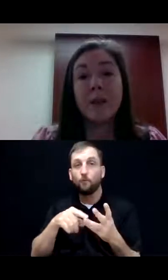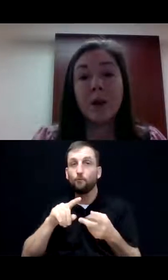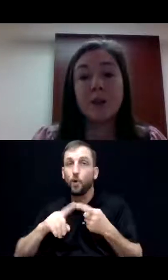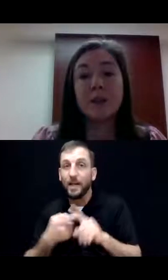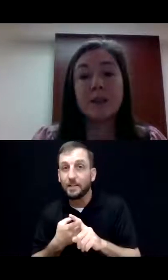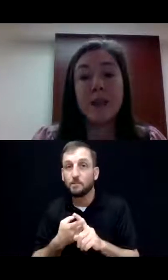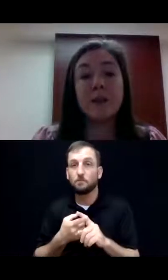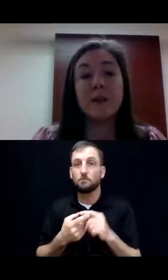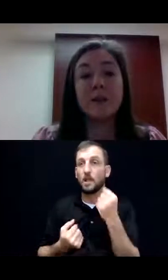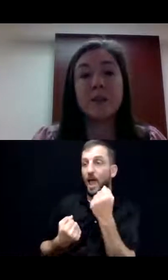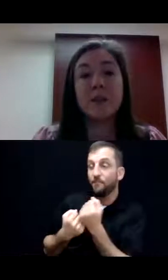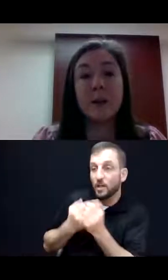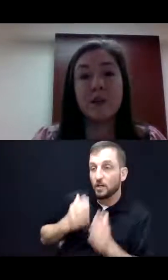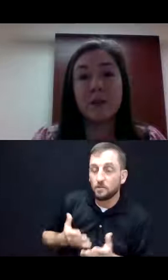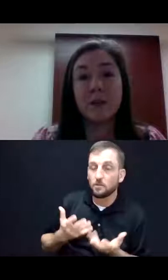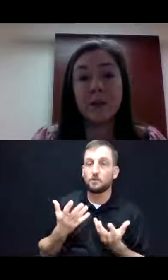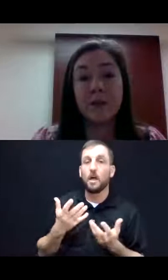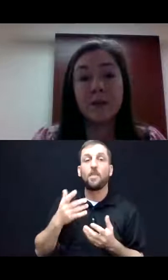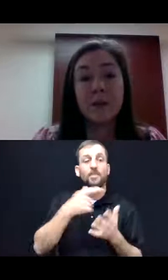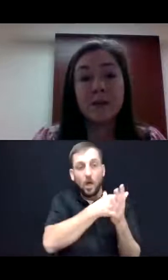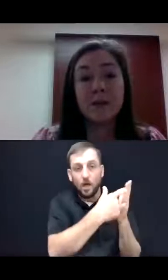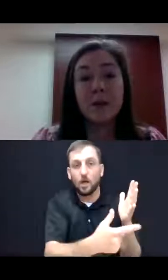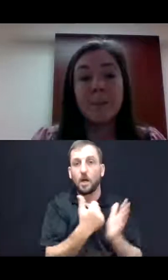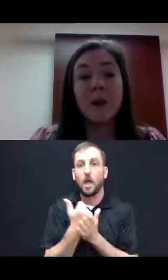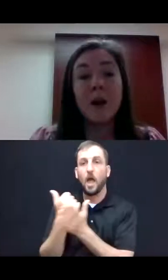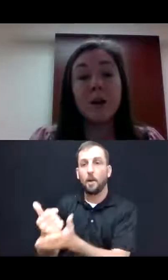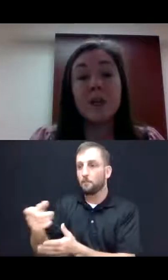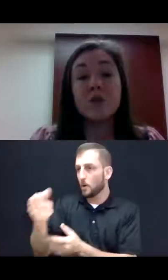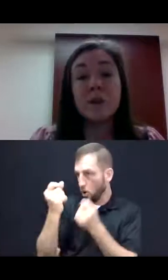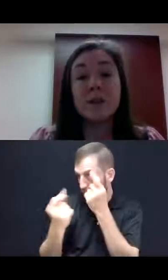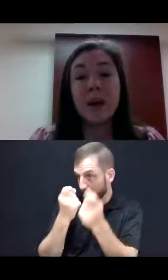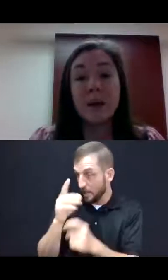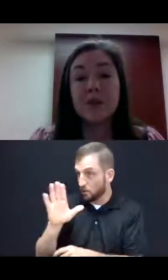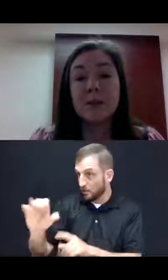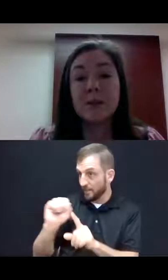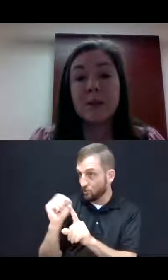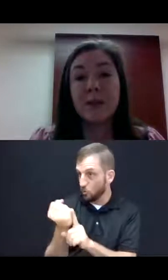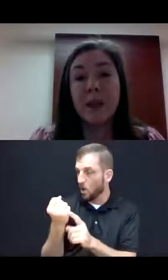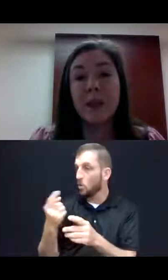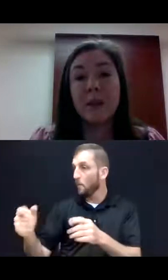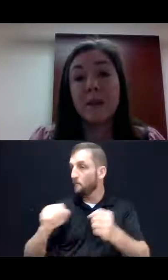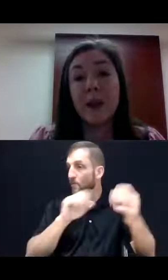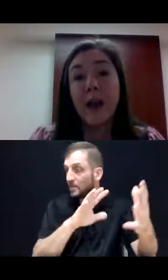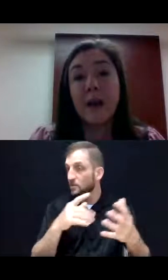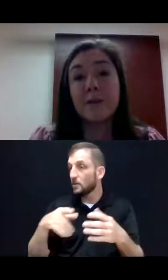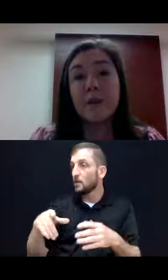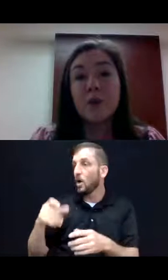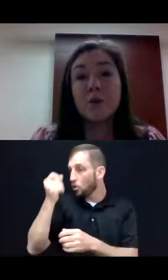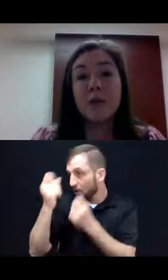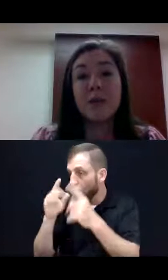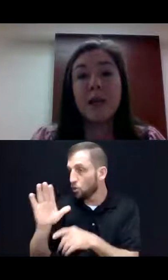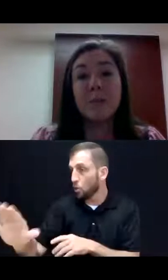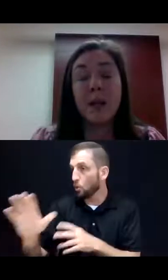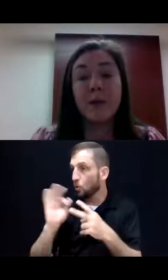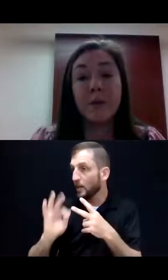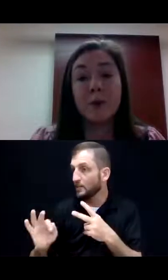help them understand the situations that they're going to face and choices and options that they have so